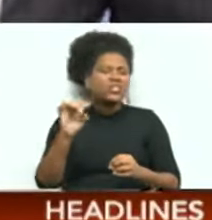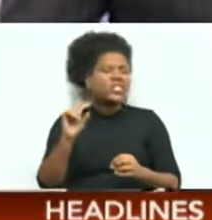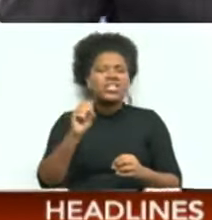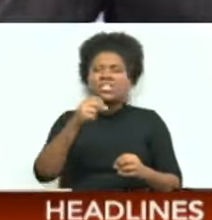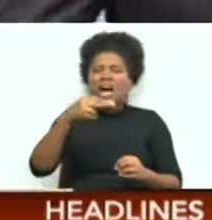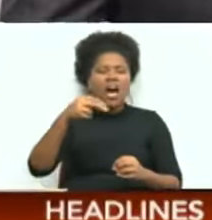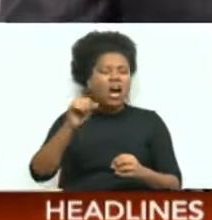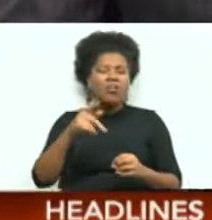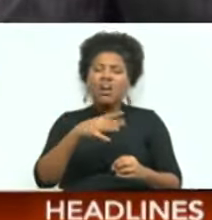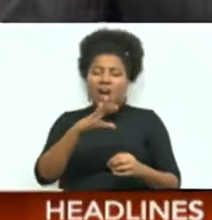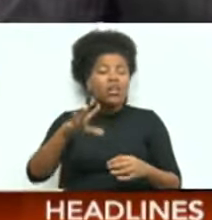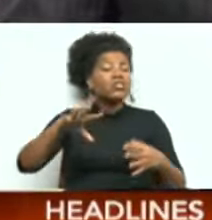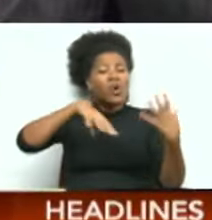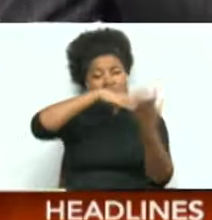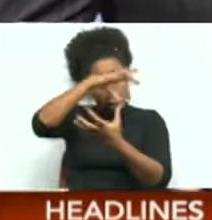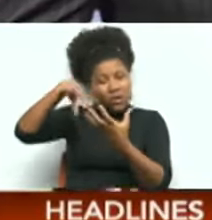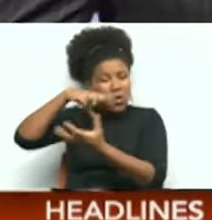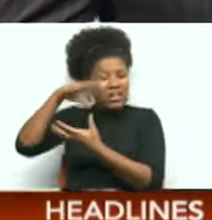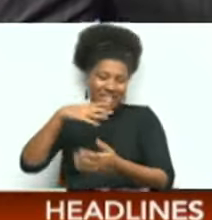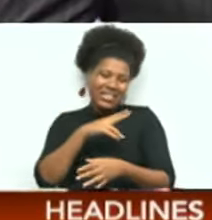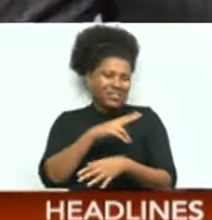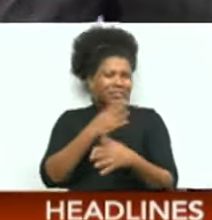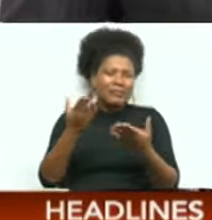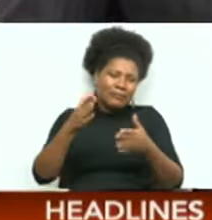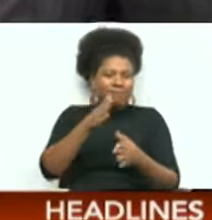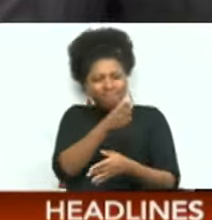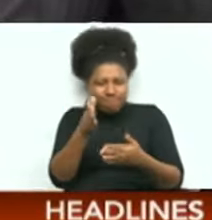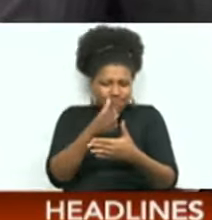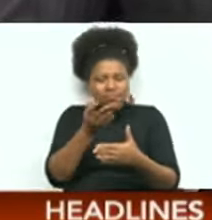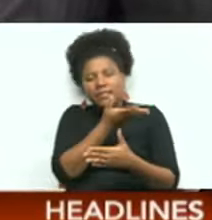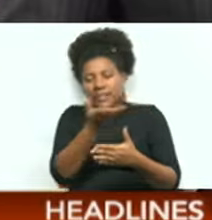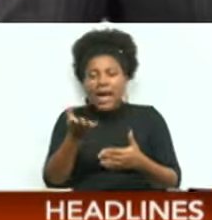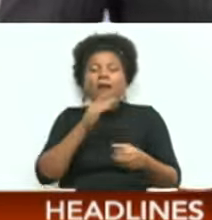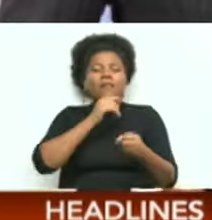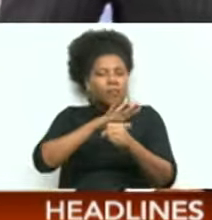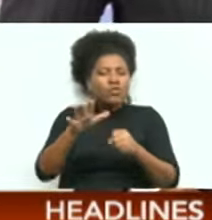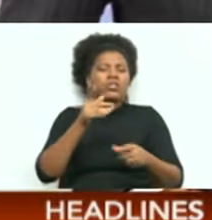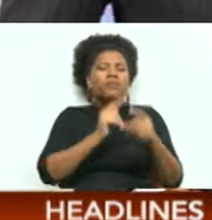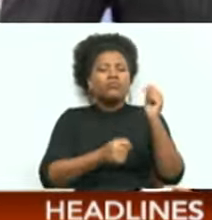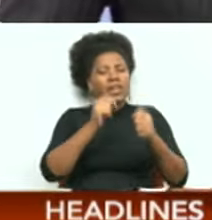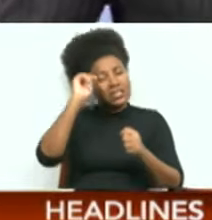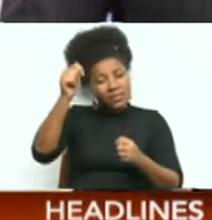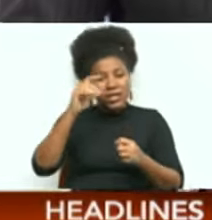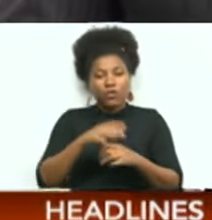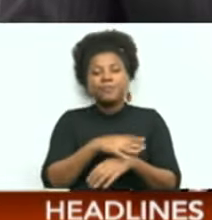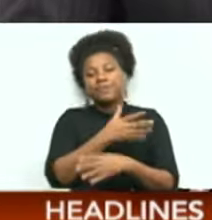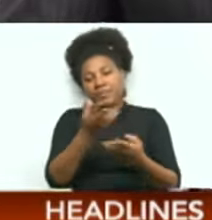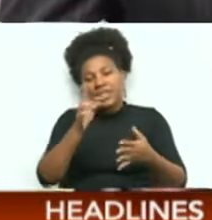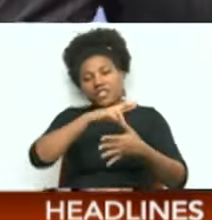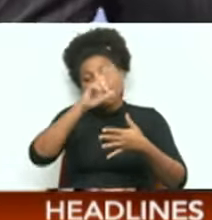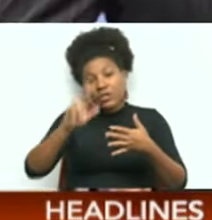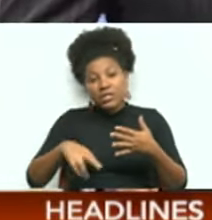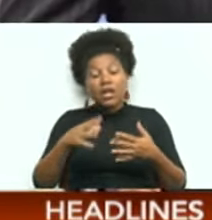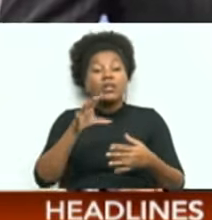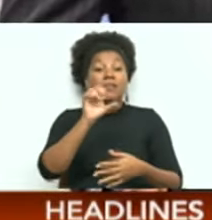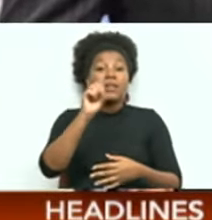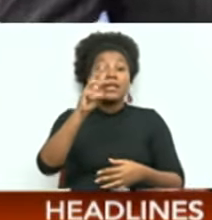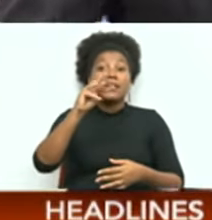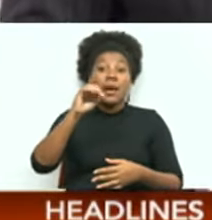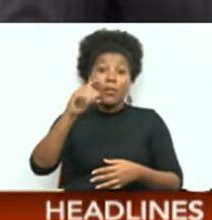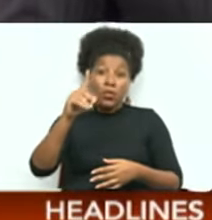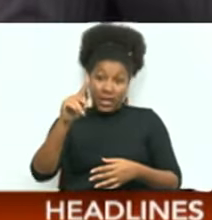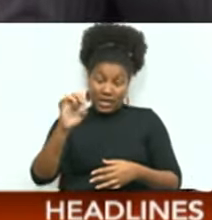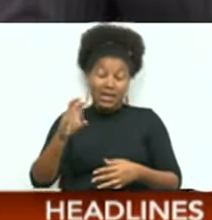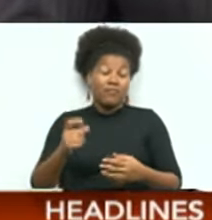Now, air quality still remains at moderate levels for most of Trinidad and Tobago. And that's as a result of smoke from the many